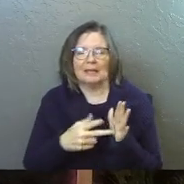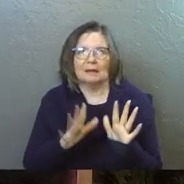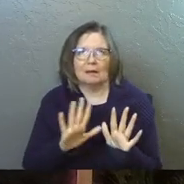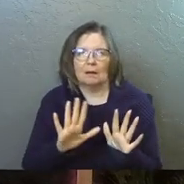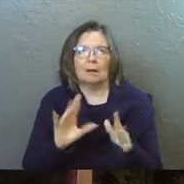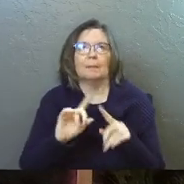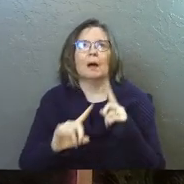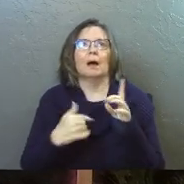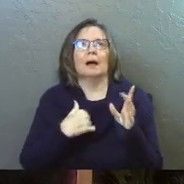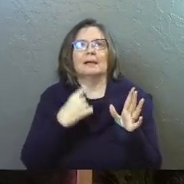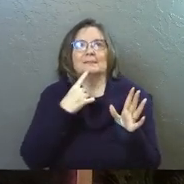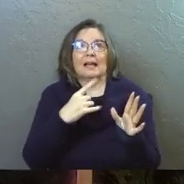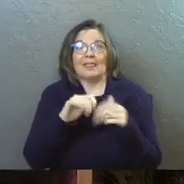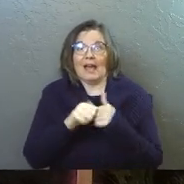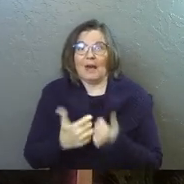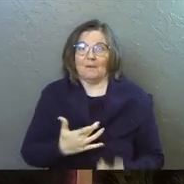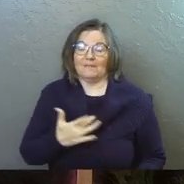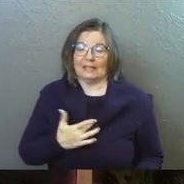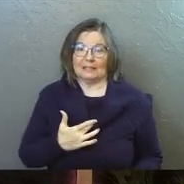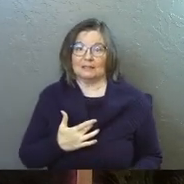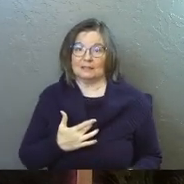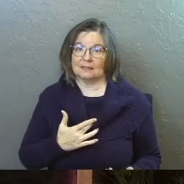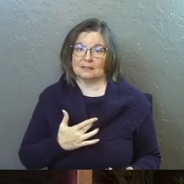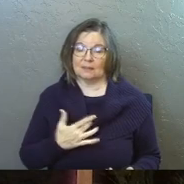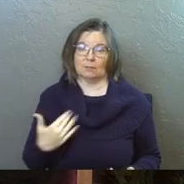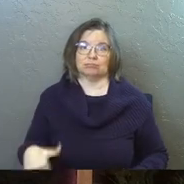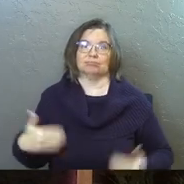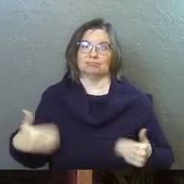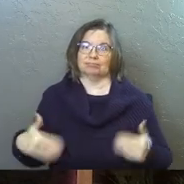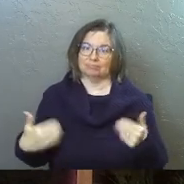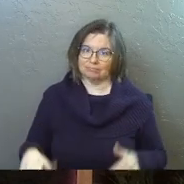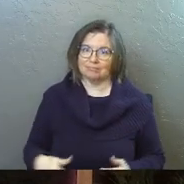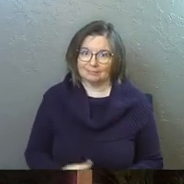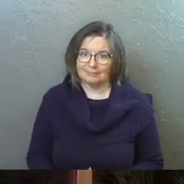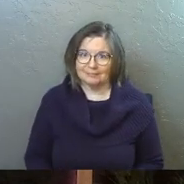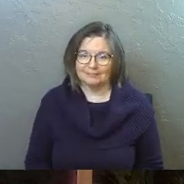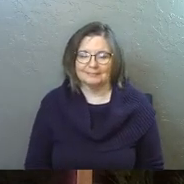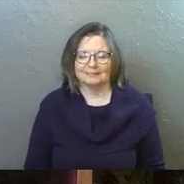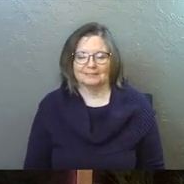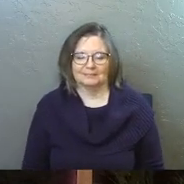of that, but I'm just saying that's how it feels just a little bit.